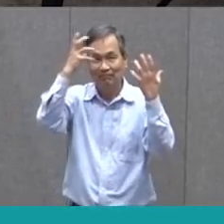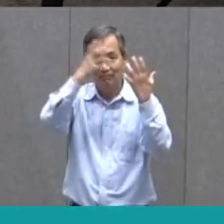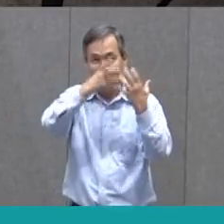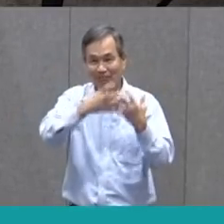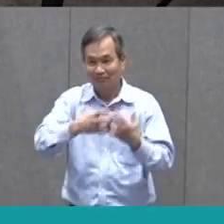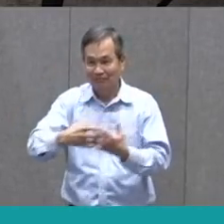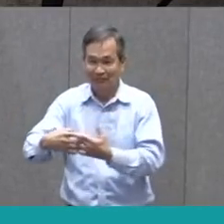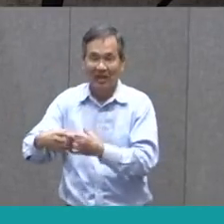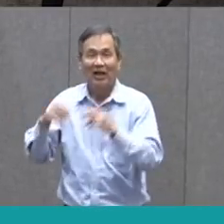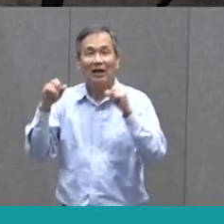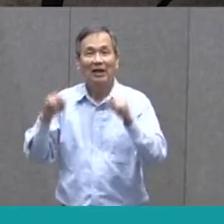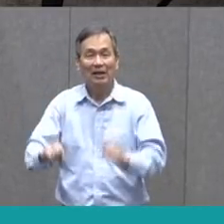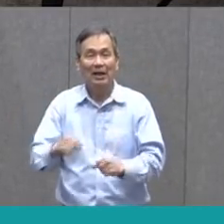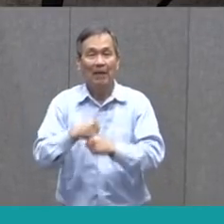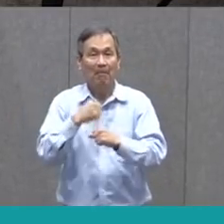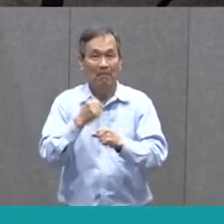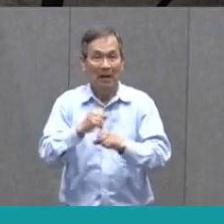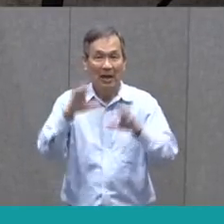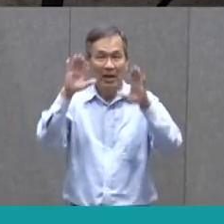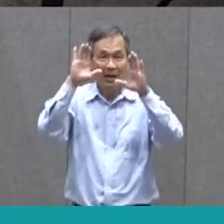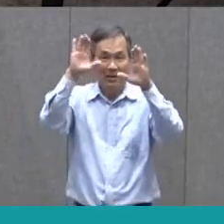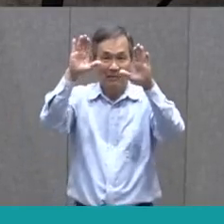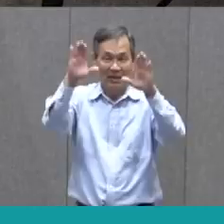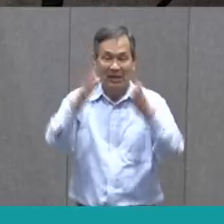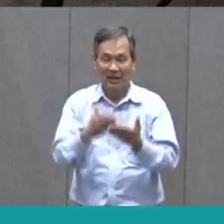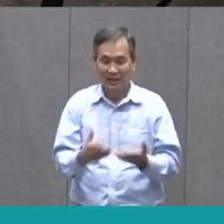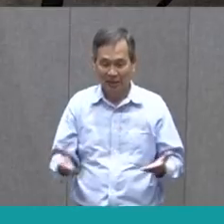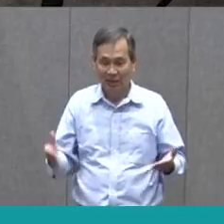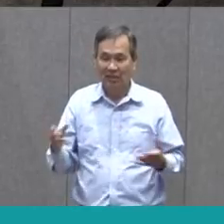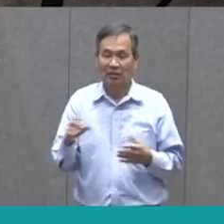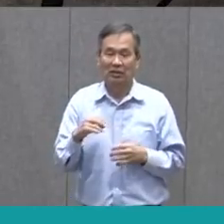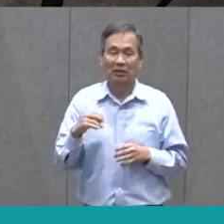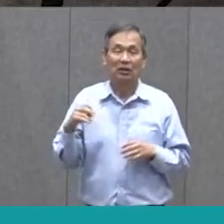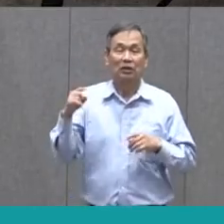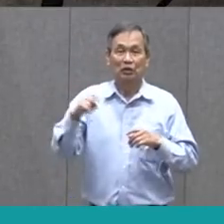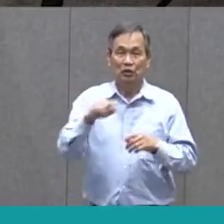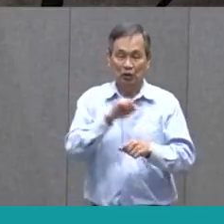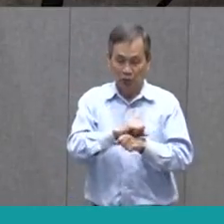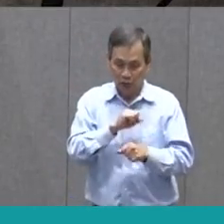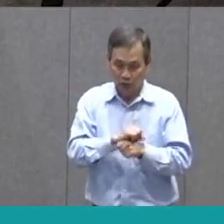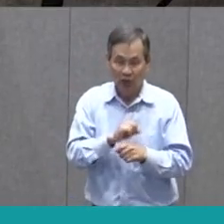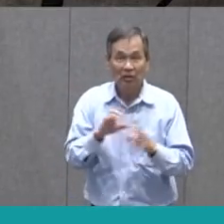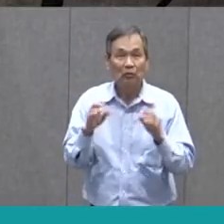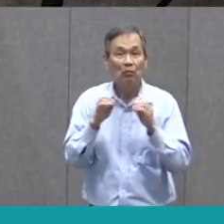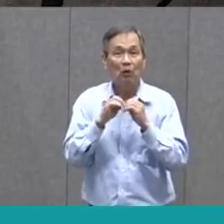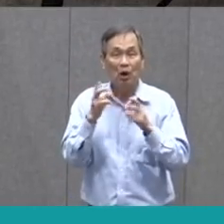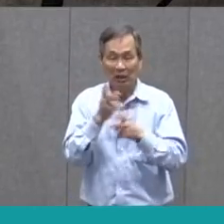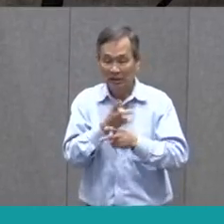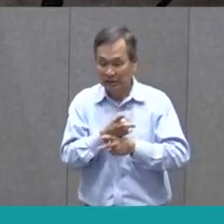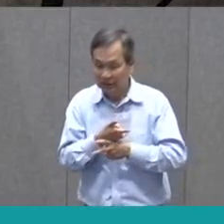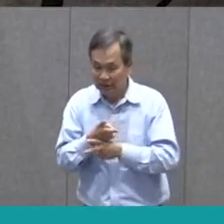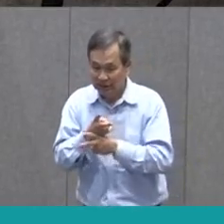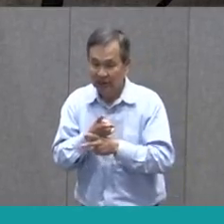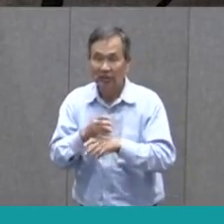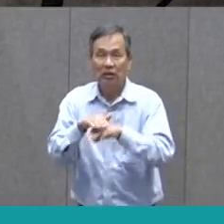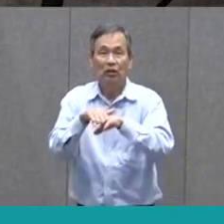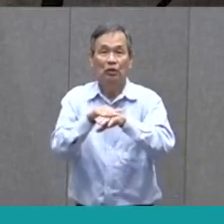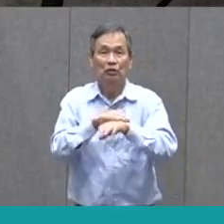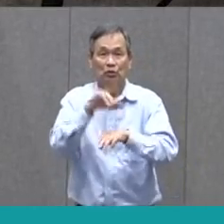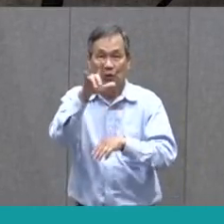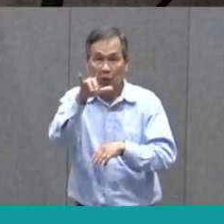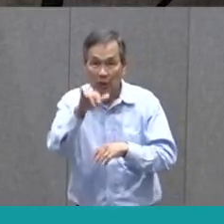magnificent thing. She gets to work, she works carefully and slowly,